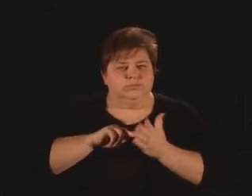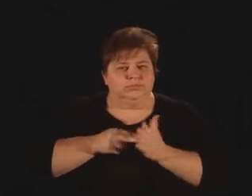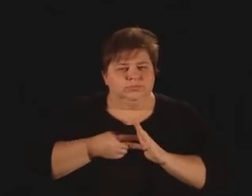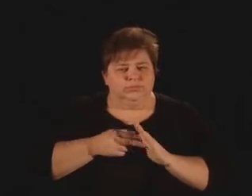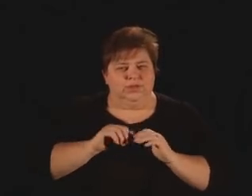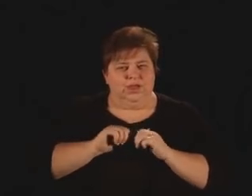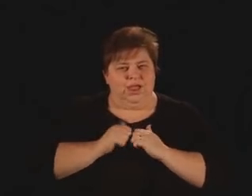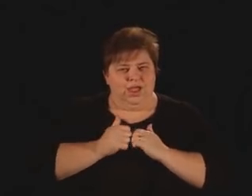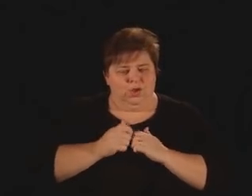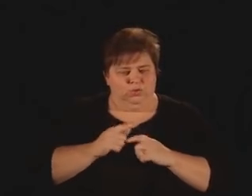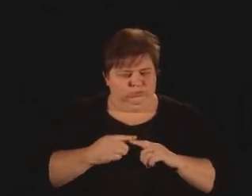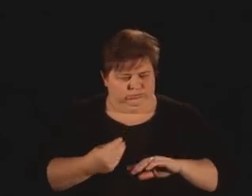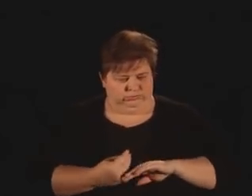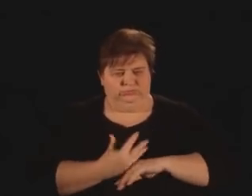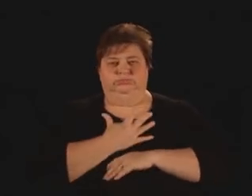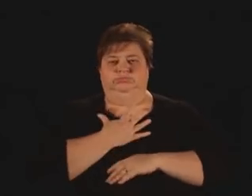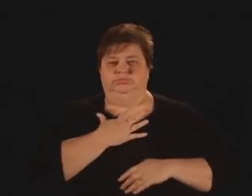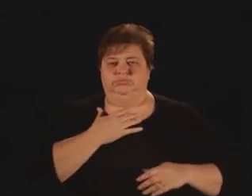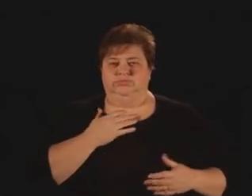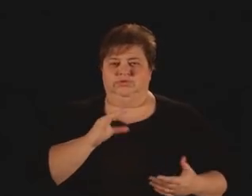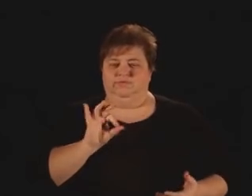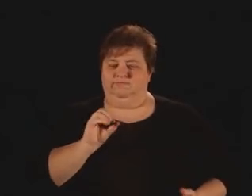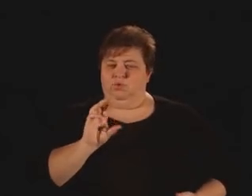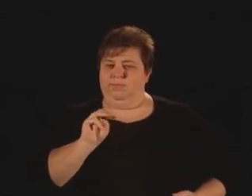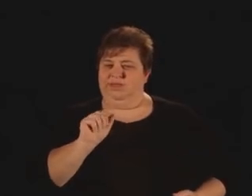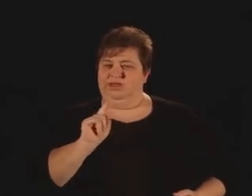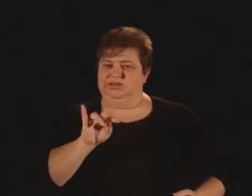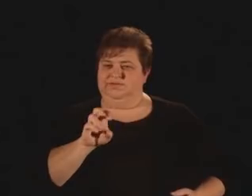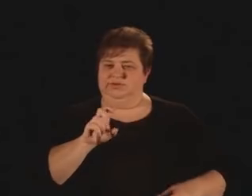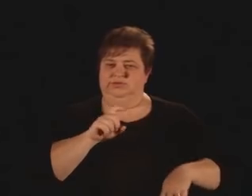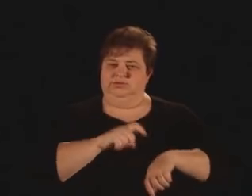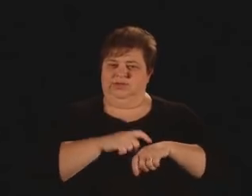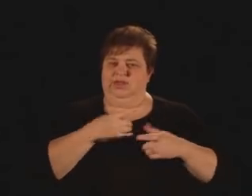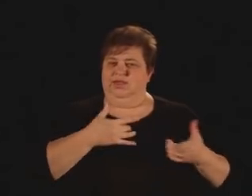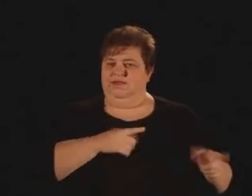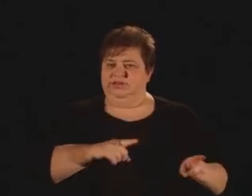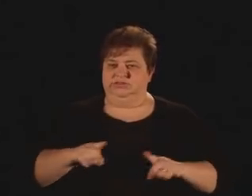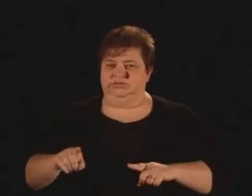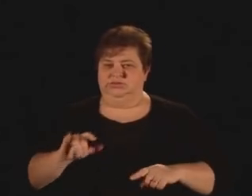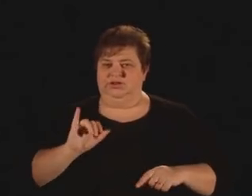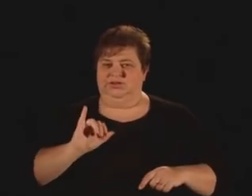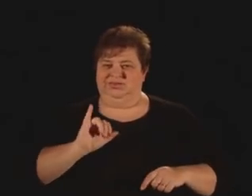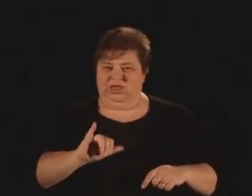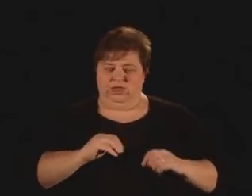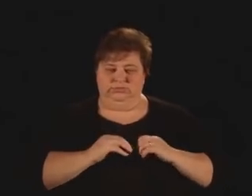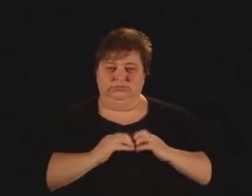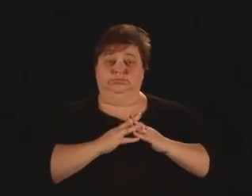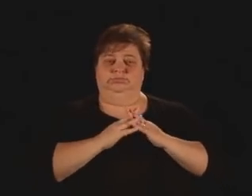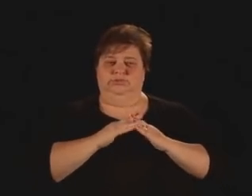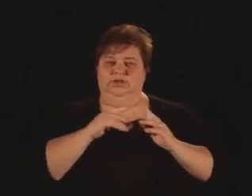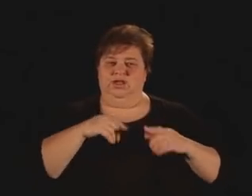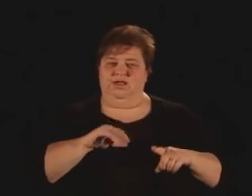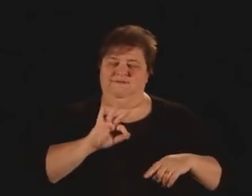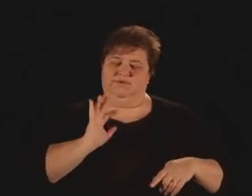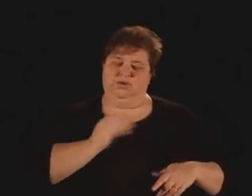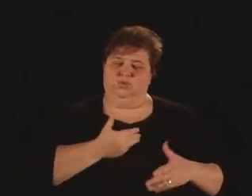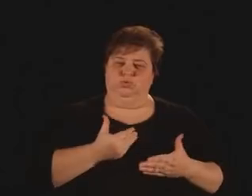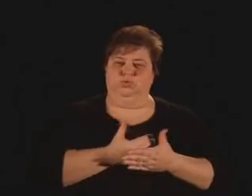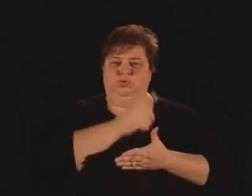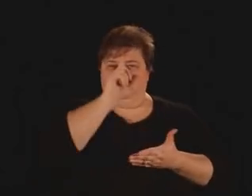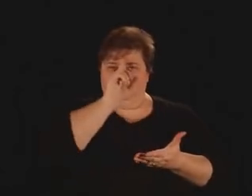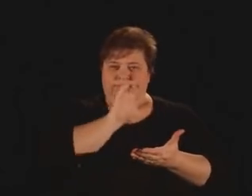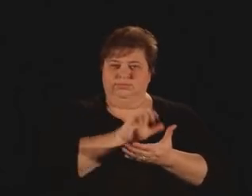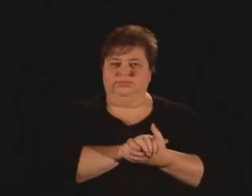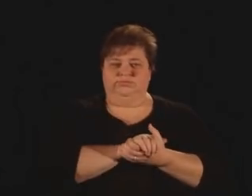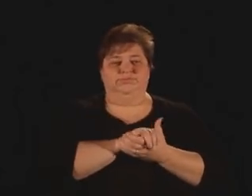The formative part is the formation of a new belief. Now, our beliefs define us. They make us unique. We